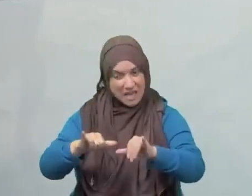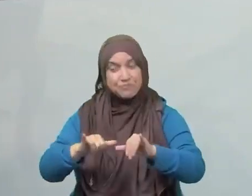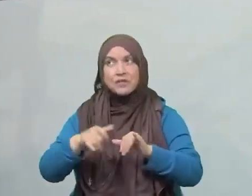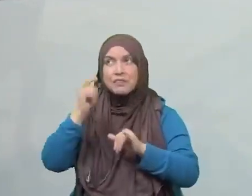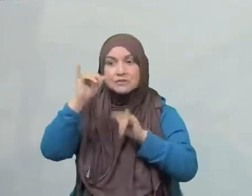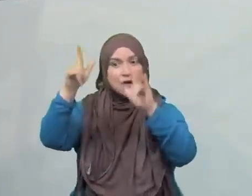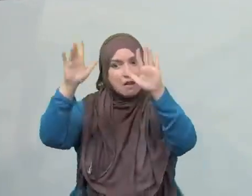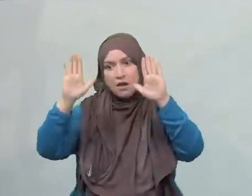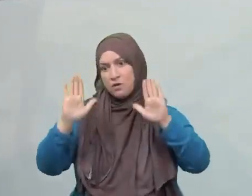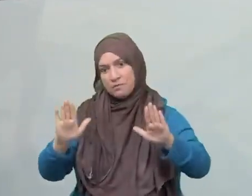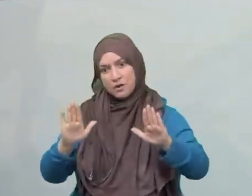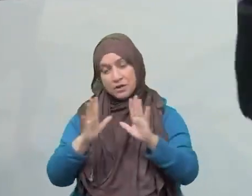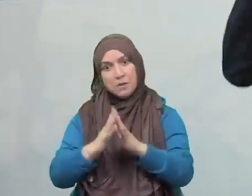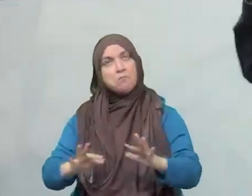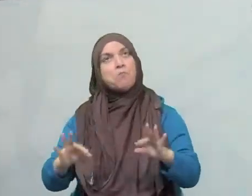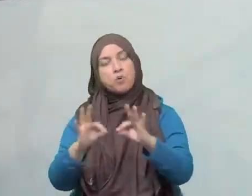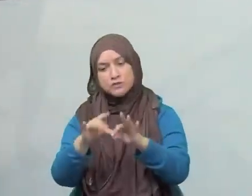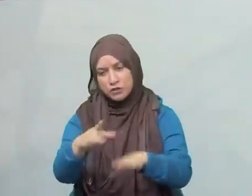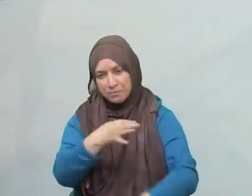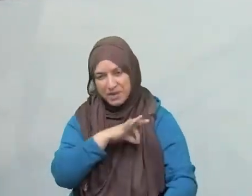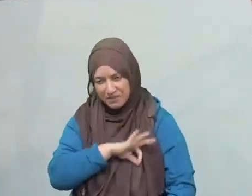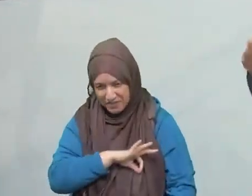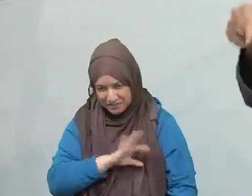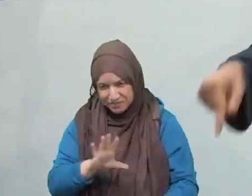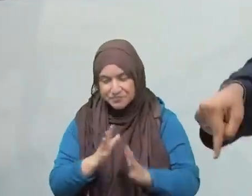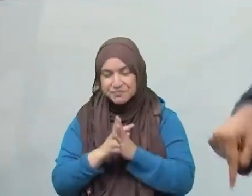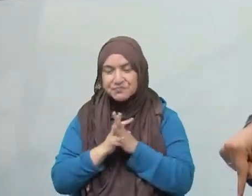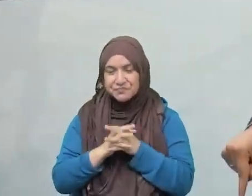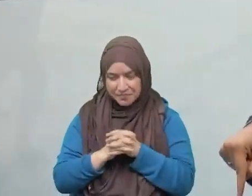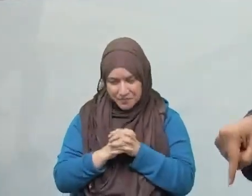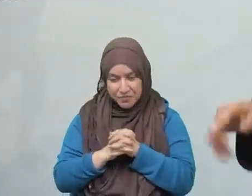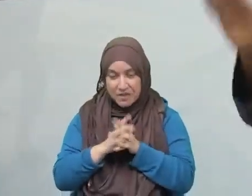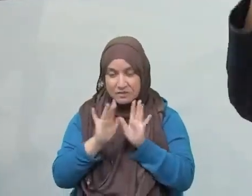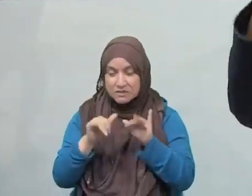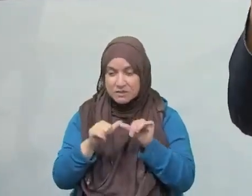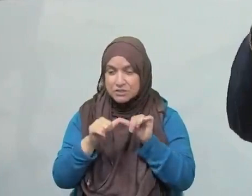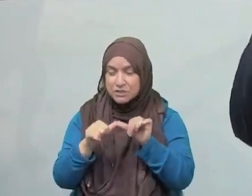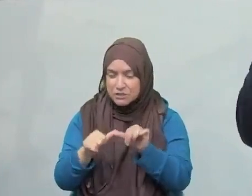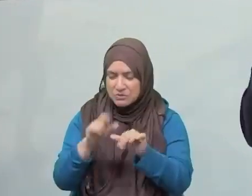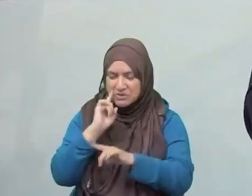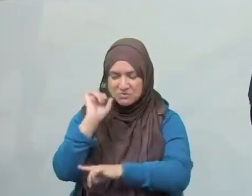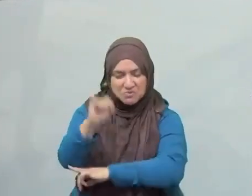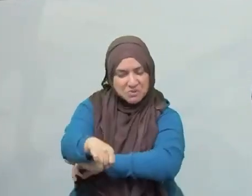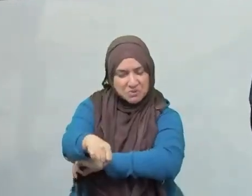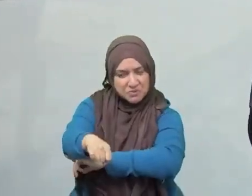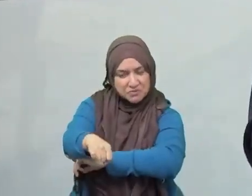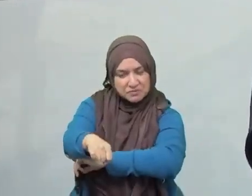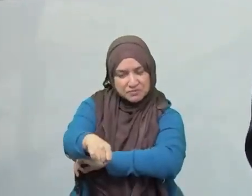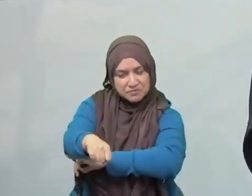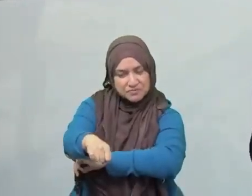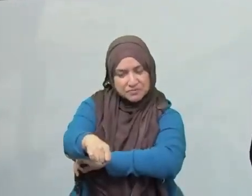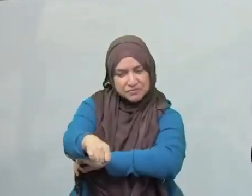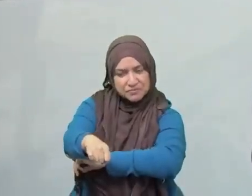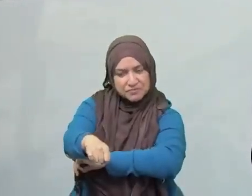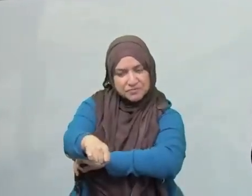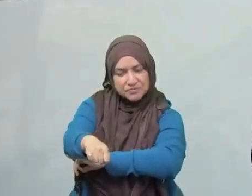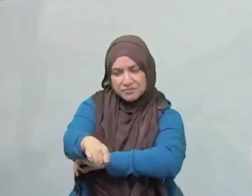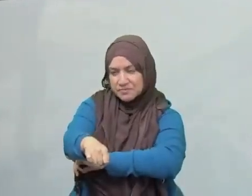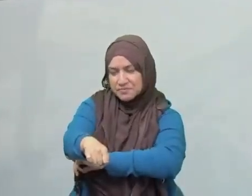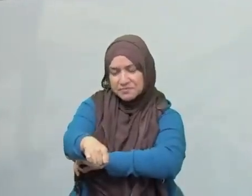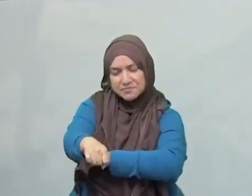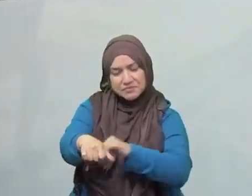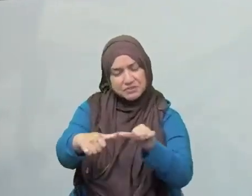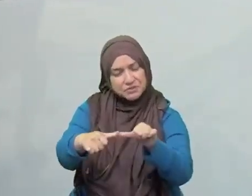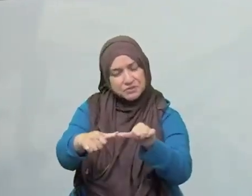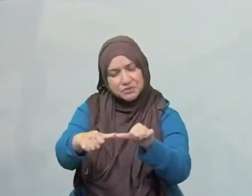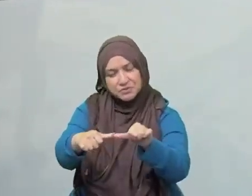sujood. And you have your khatm to finish, but you're going into sujood. And you want to finish your recitation of the Qur'an. But as you got into your sujood,